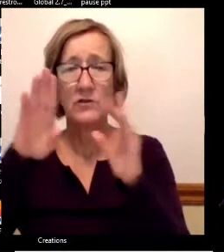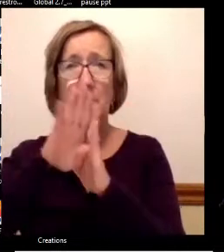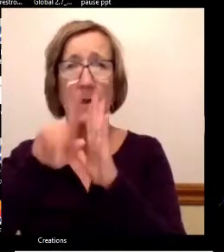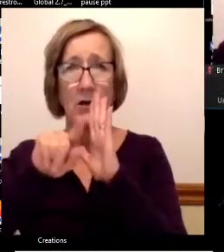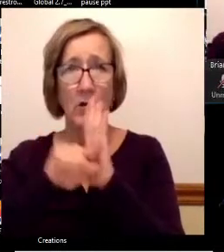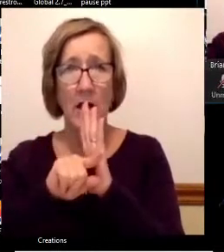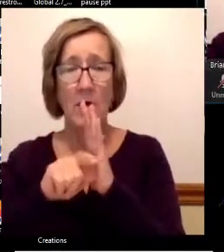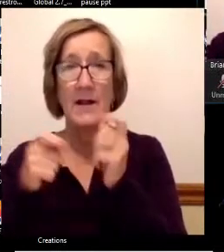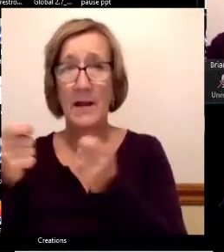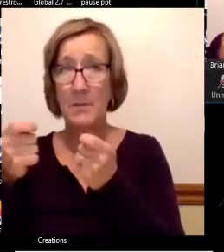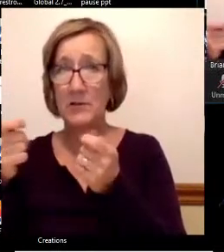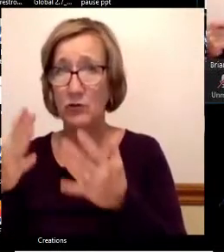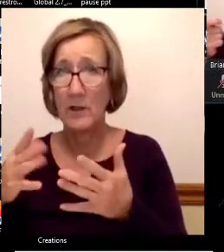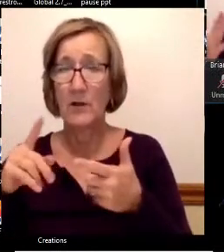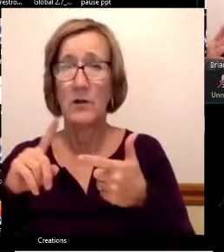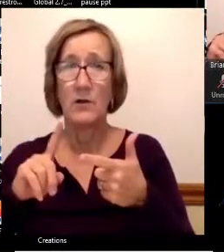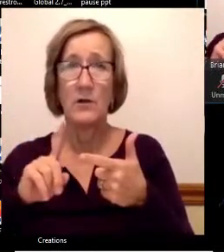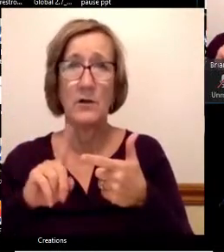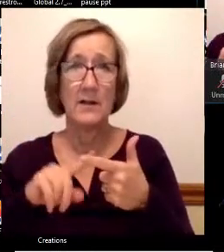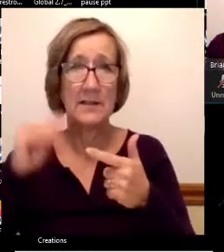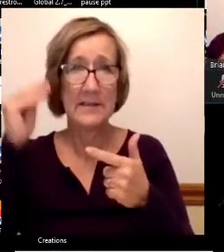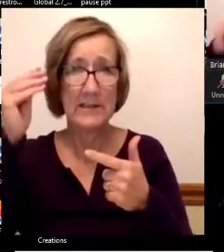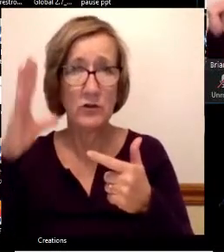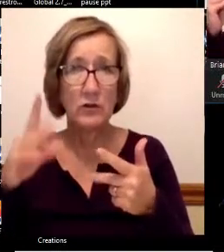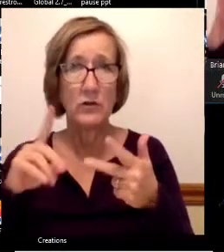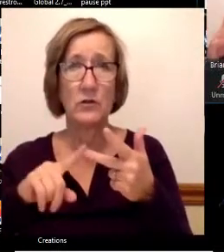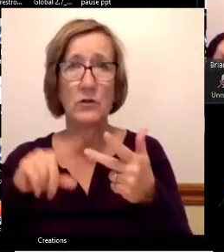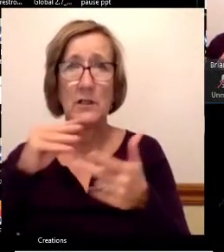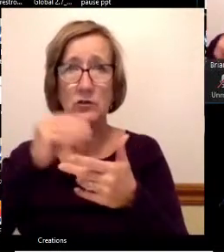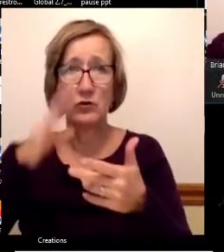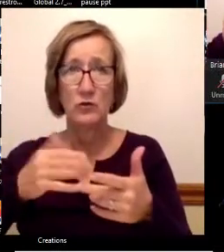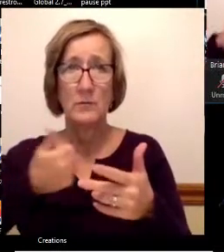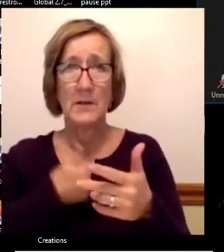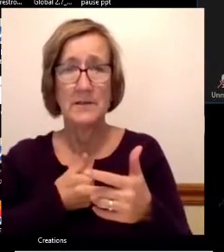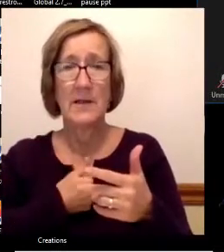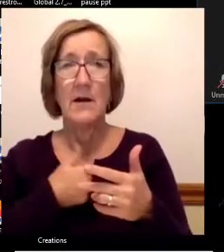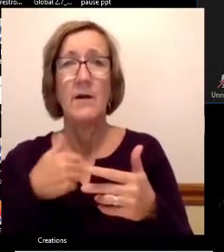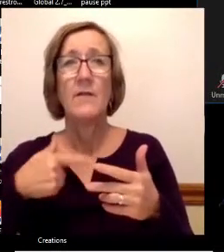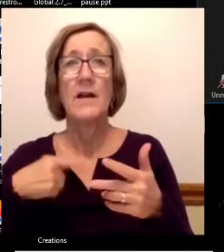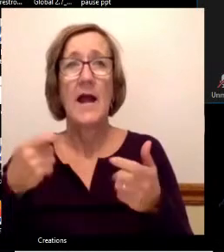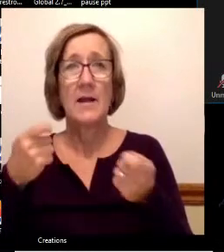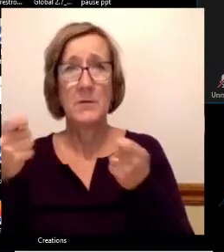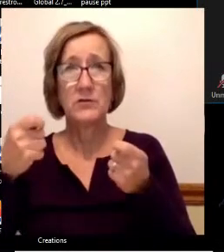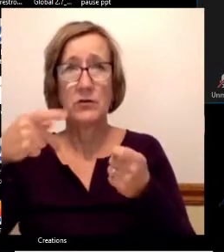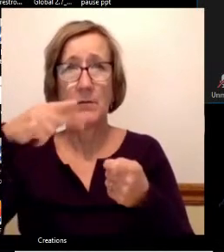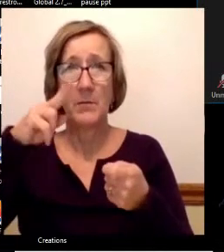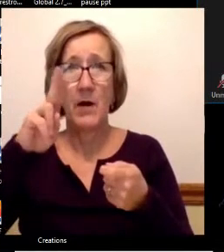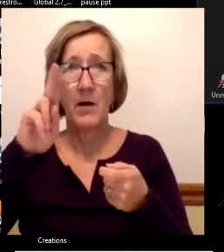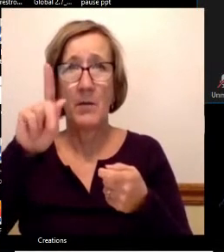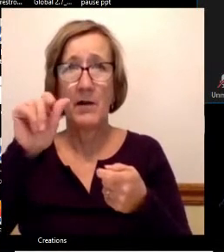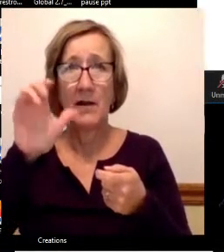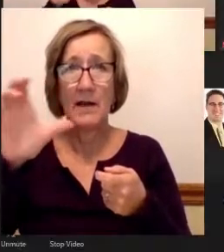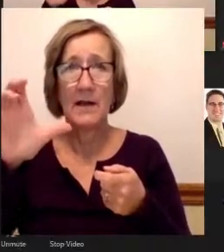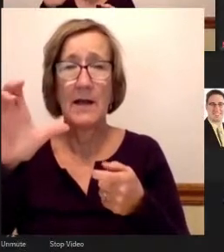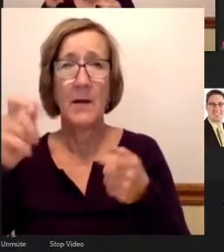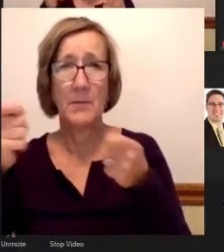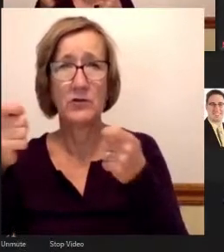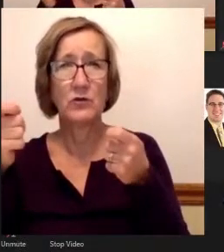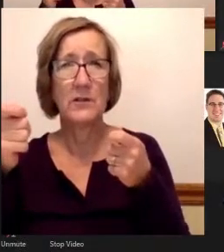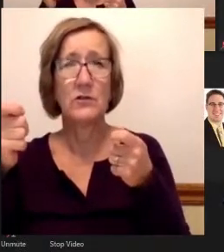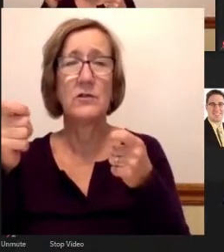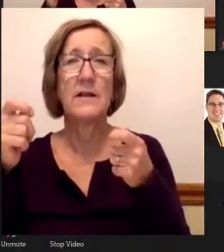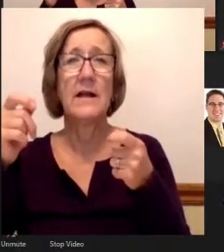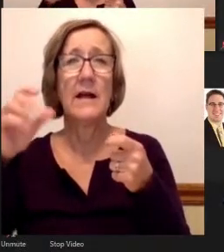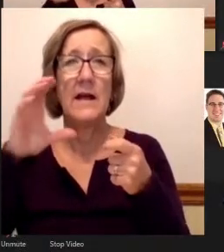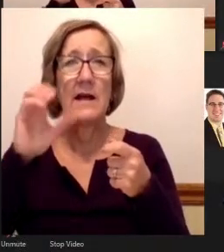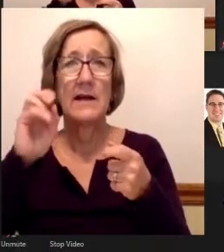and as a student, my service in public administration at the county level and at the city of Flint level for the last 25